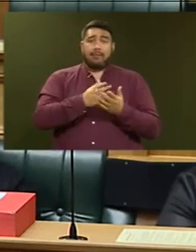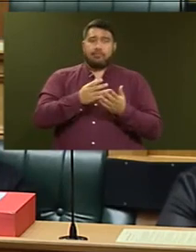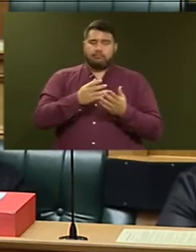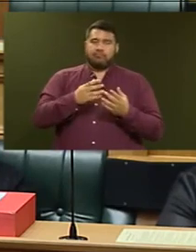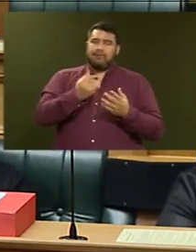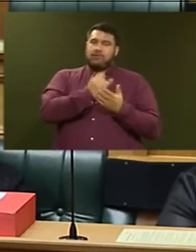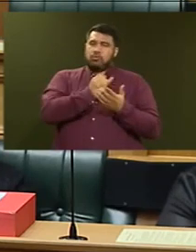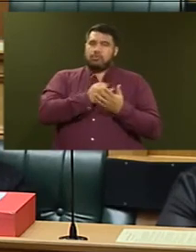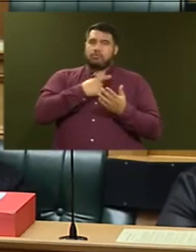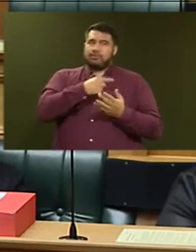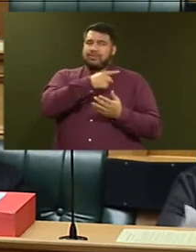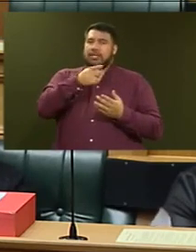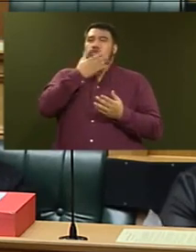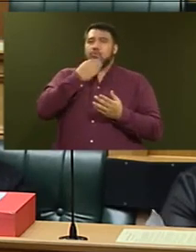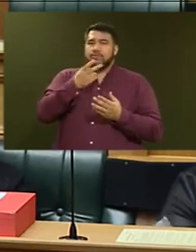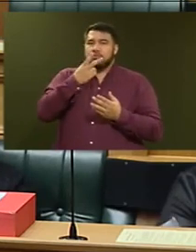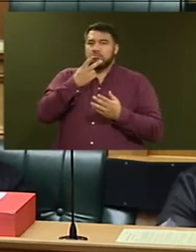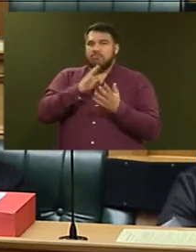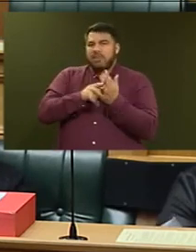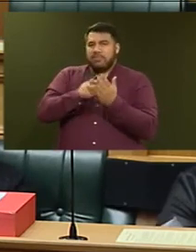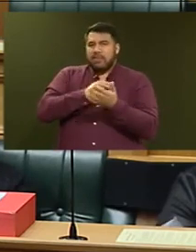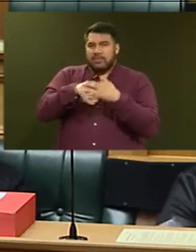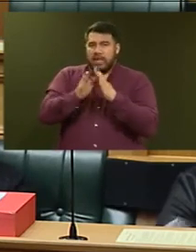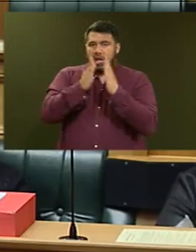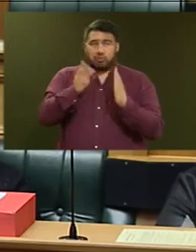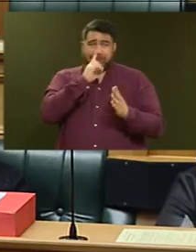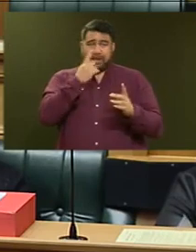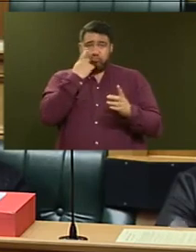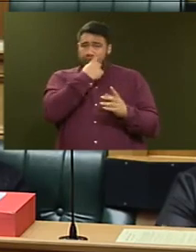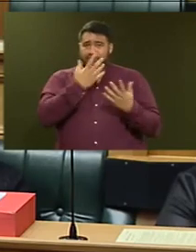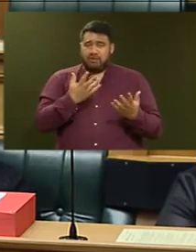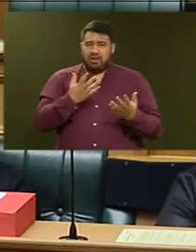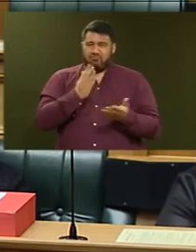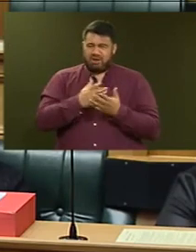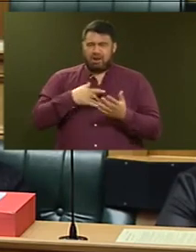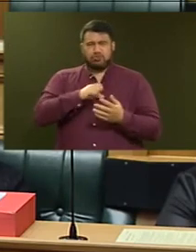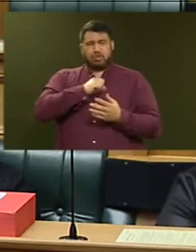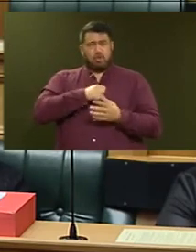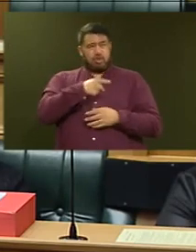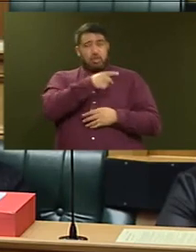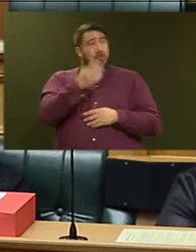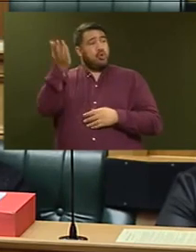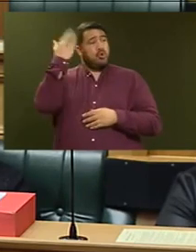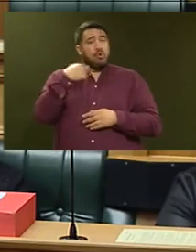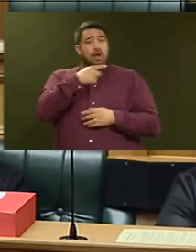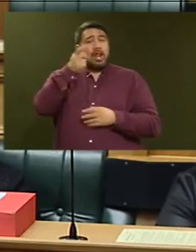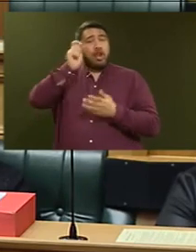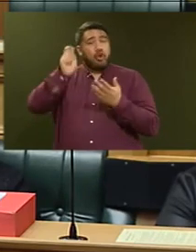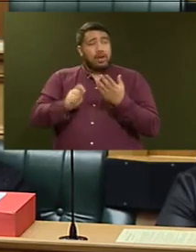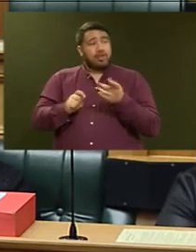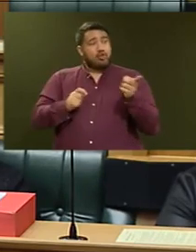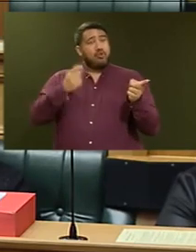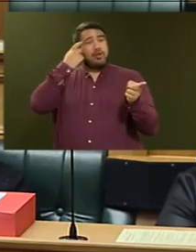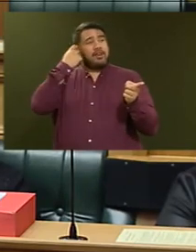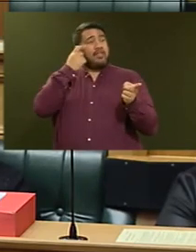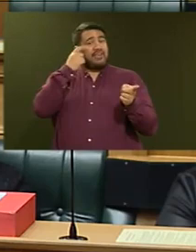for the contamination of those houses. And frankly, I'm shocked that the member who used to be a lawyer would think